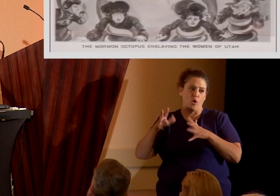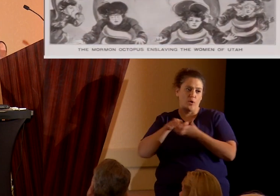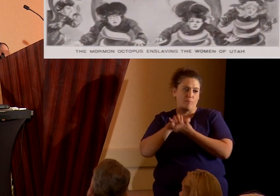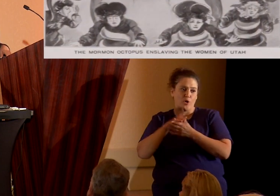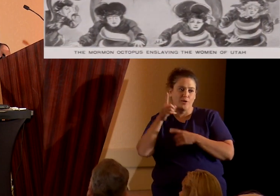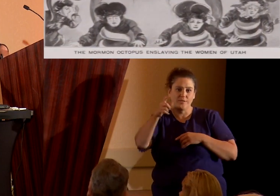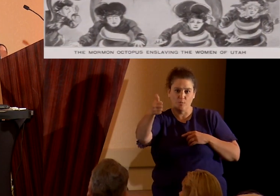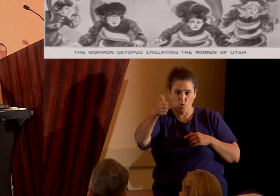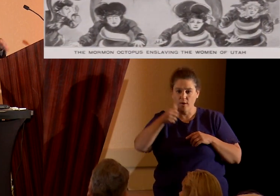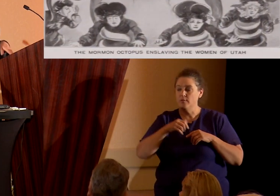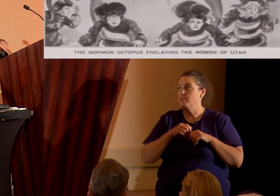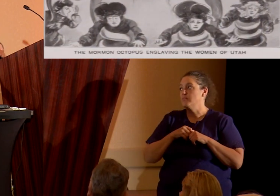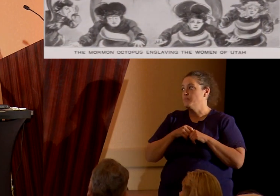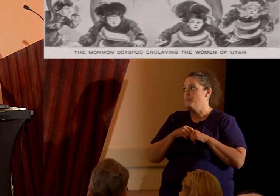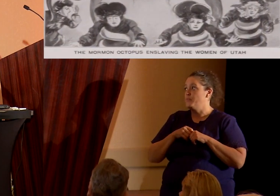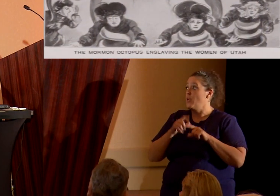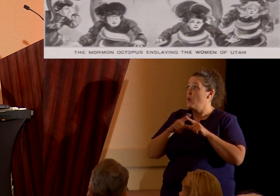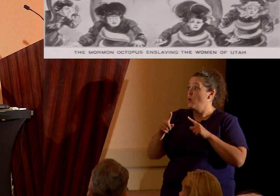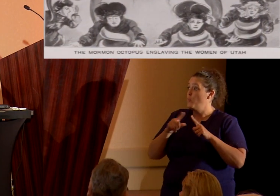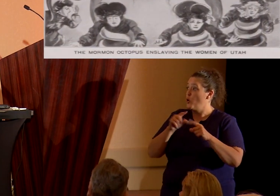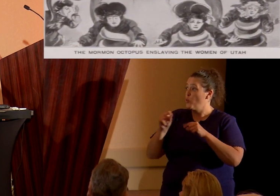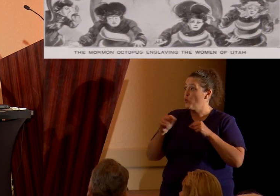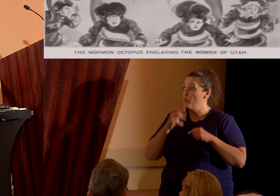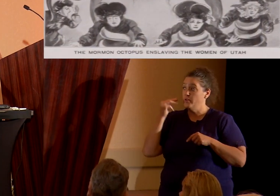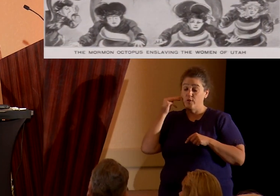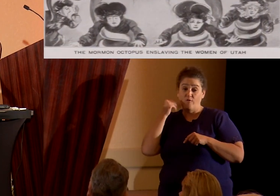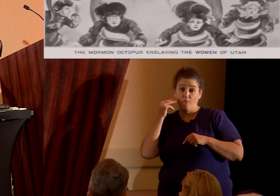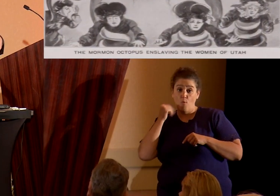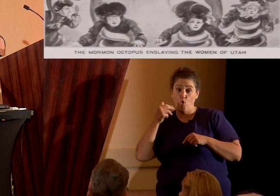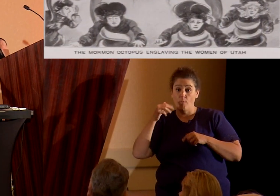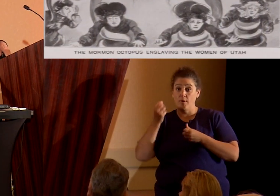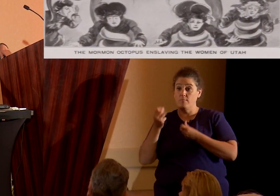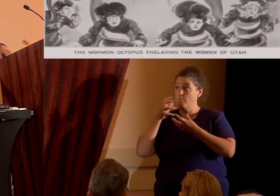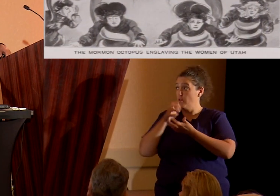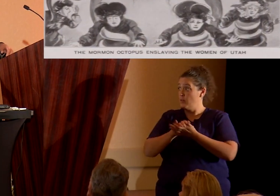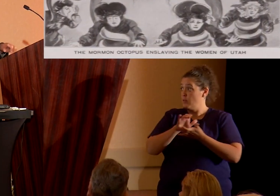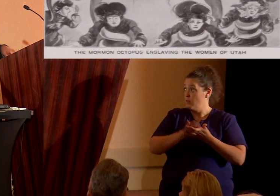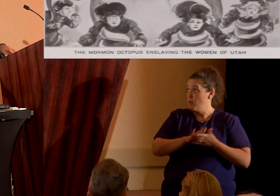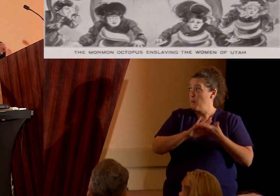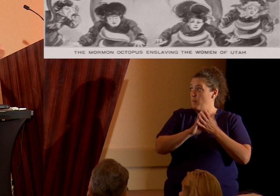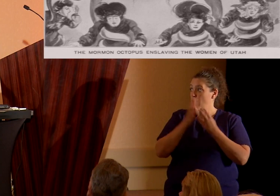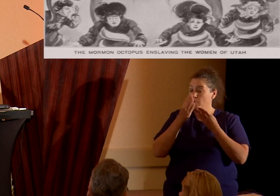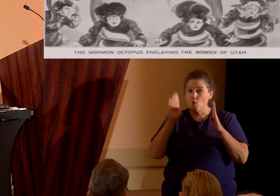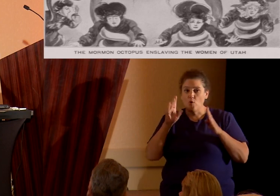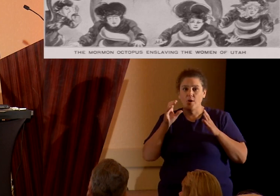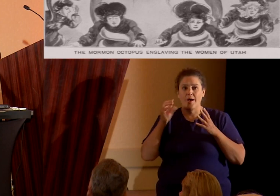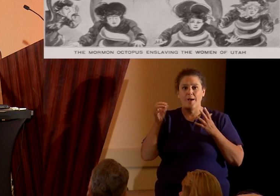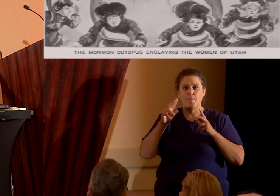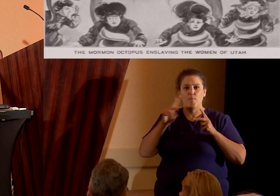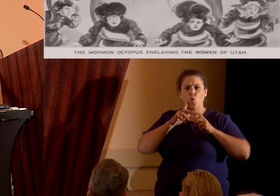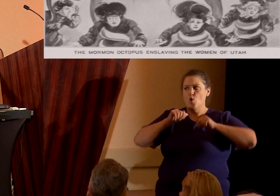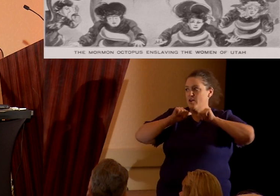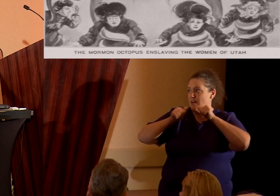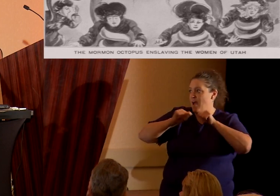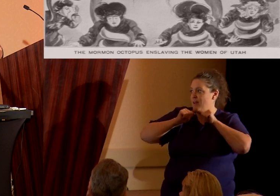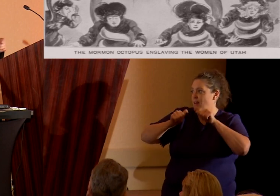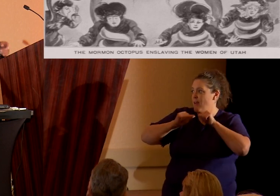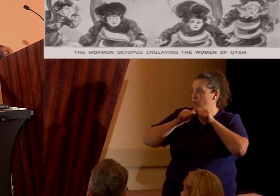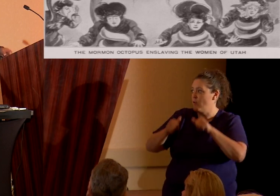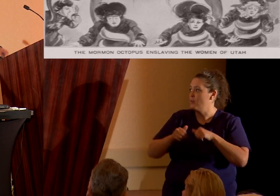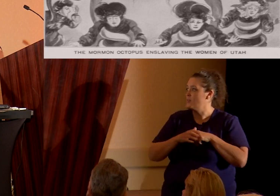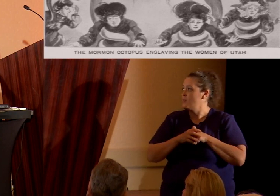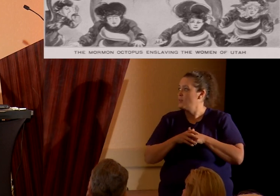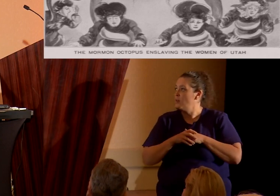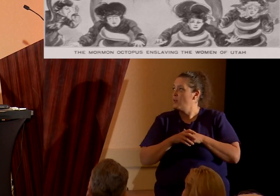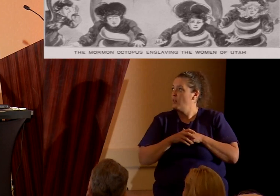Well, rumors of Mormon polygamy began to grow public, enough to be denied in Mormon publications and in Mormon scriptures and